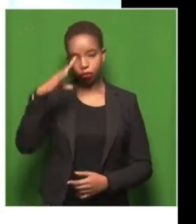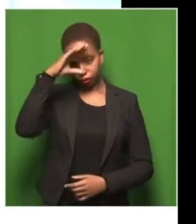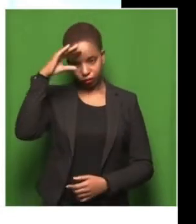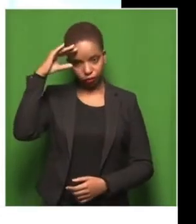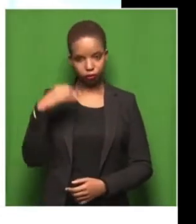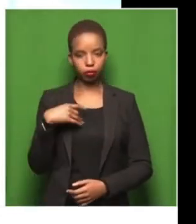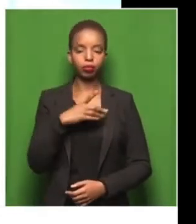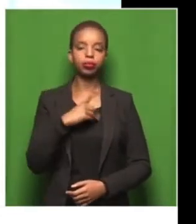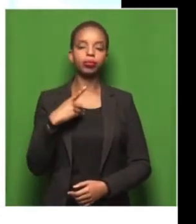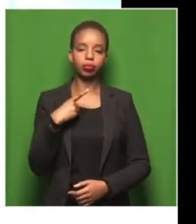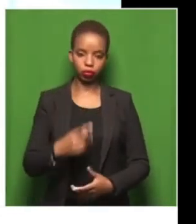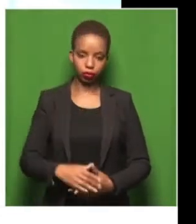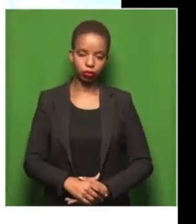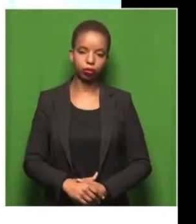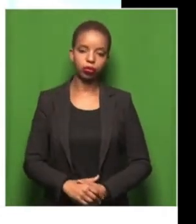and all that.